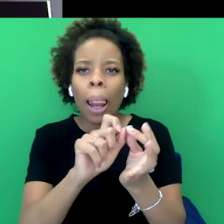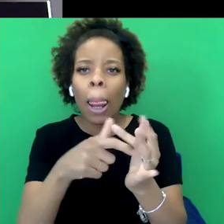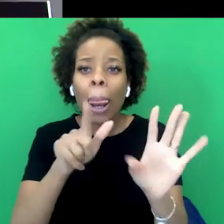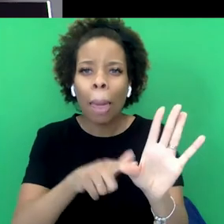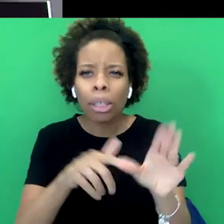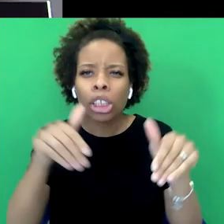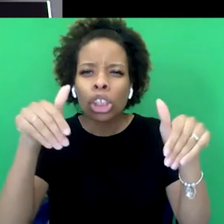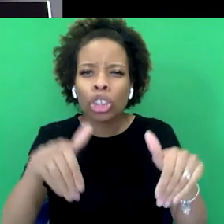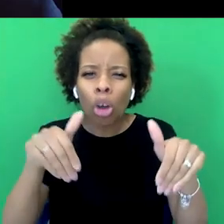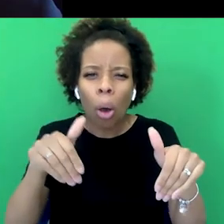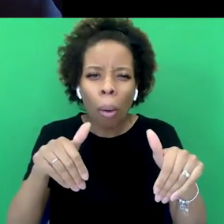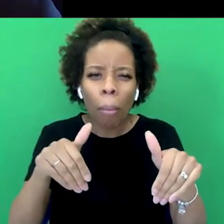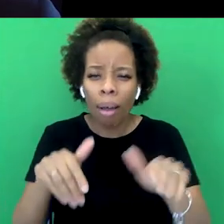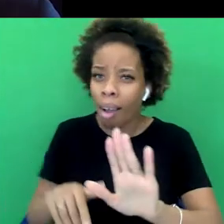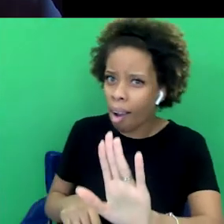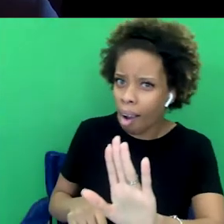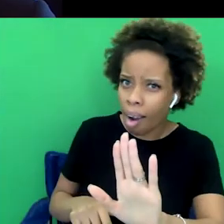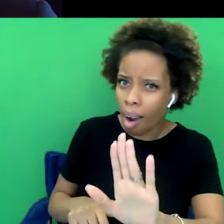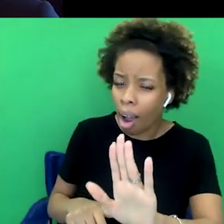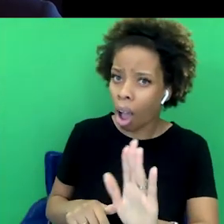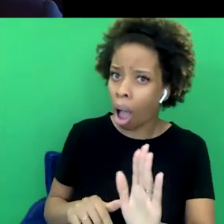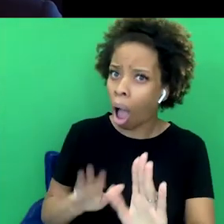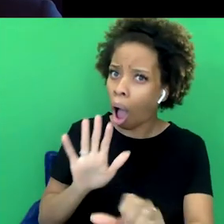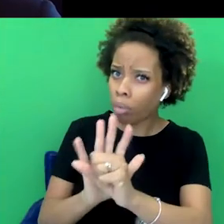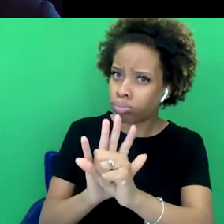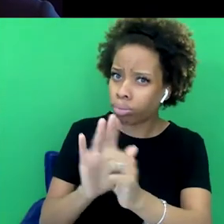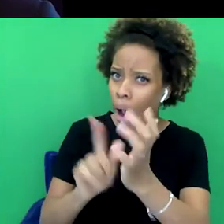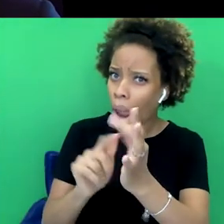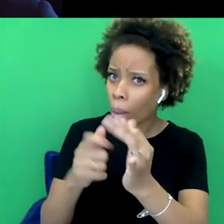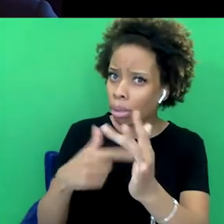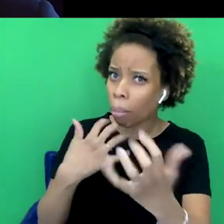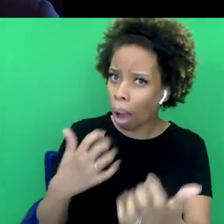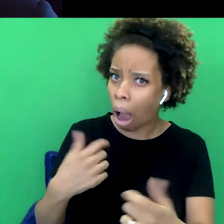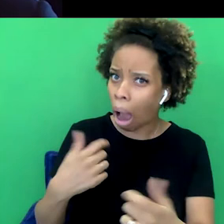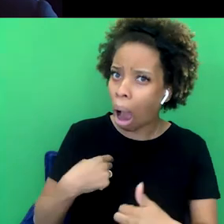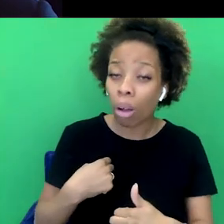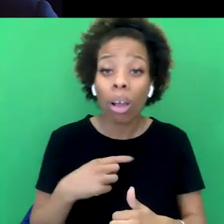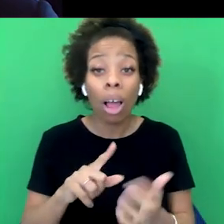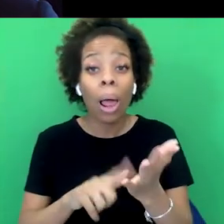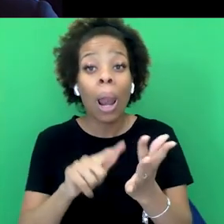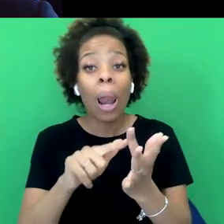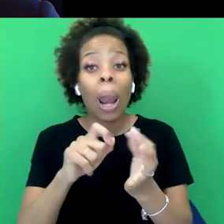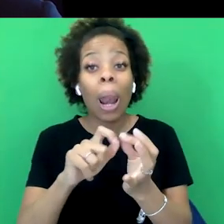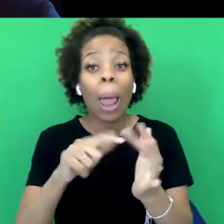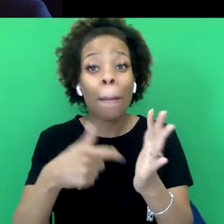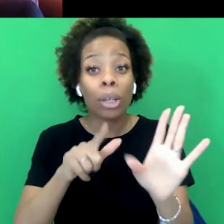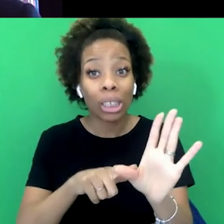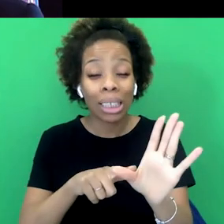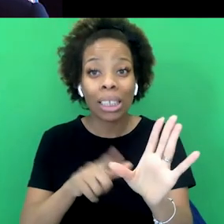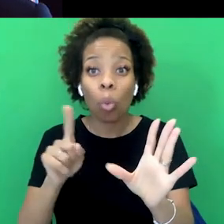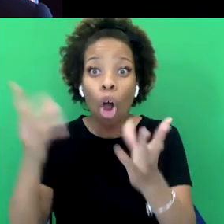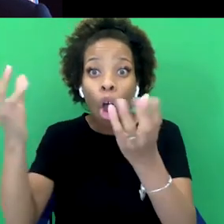began with... Liberty, don't cancel Liberty. I'm not canceling it, but it began the trading of Indian textiles. And the